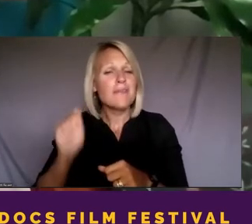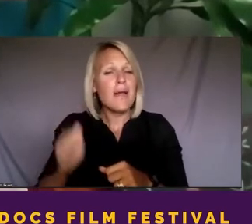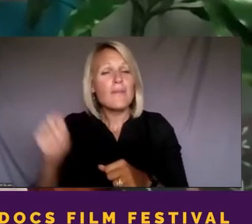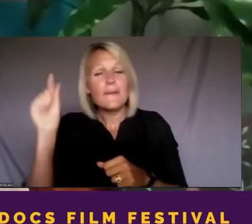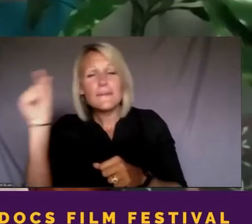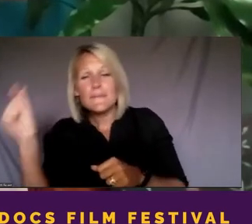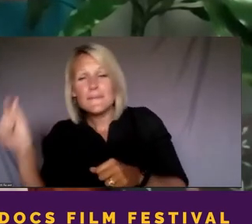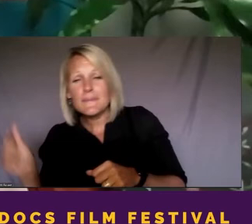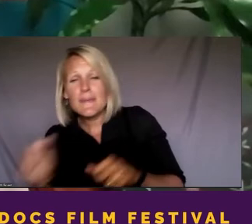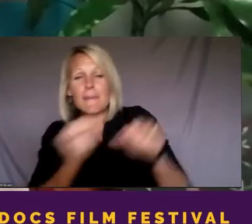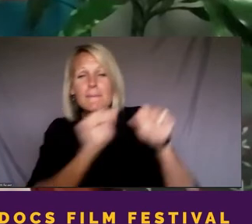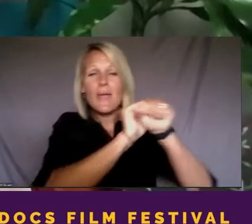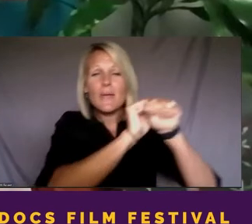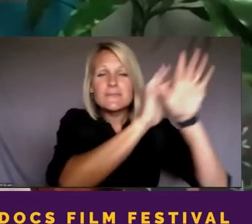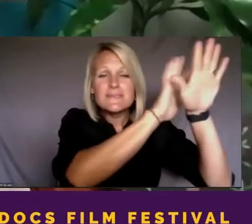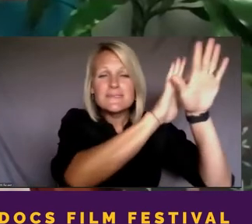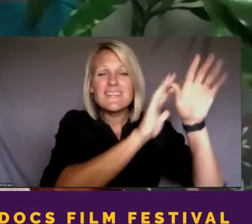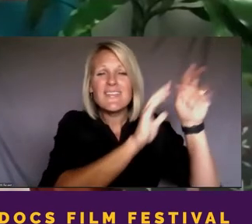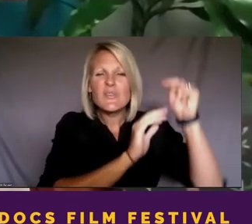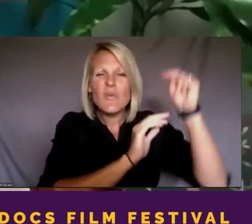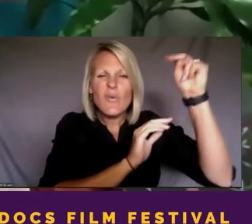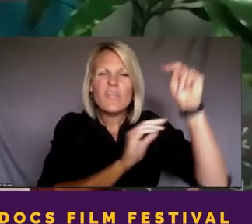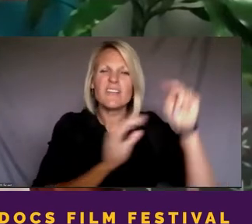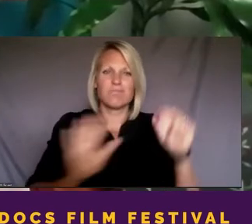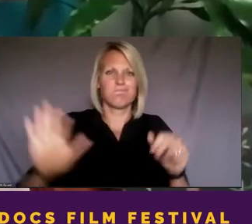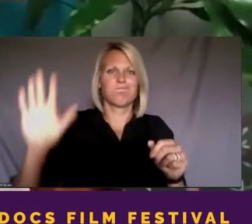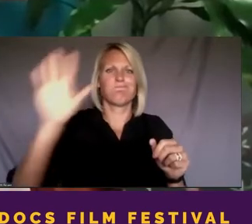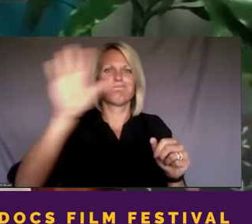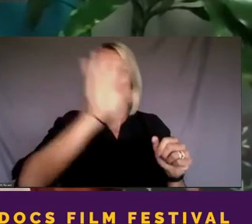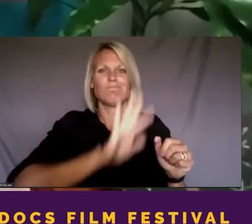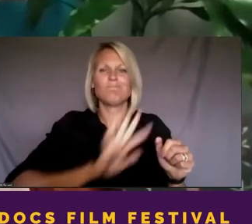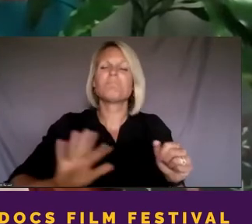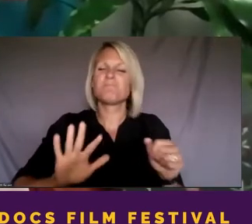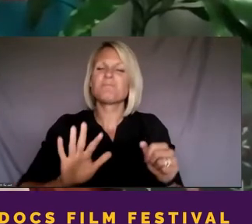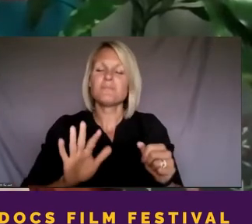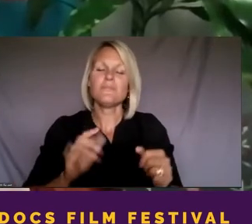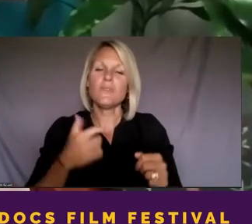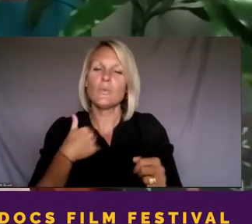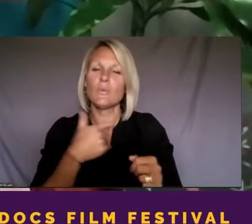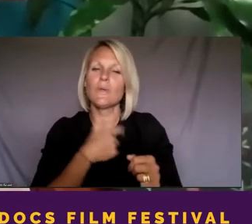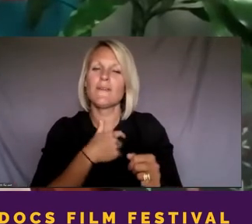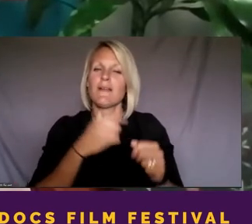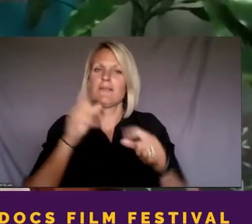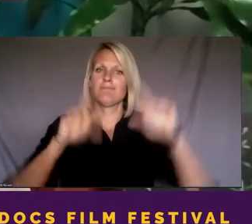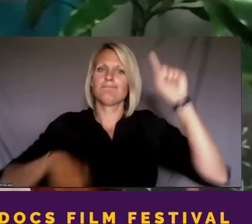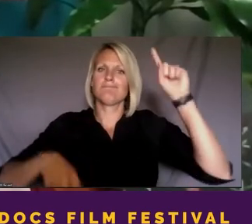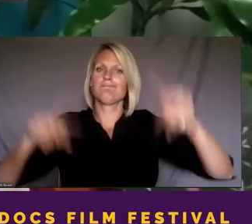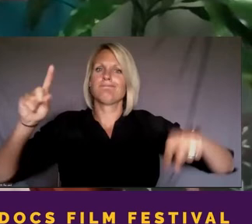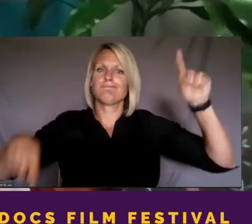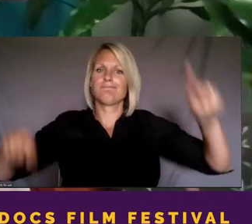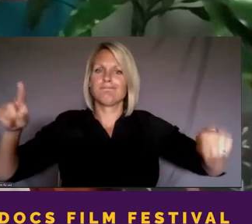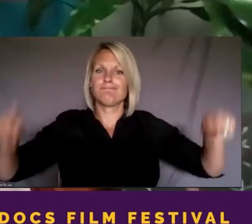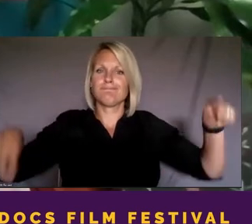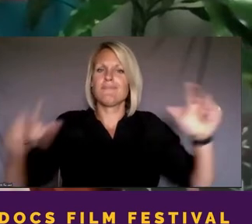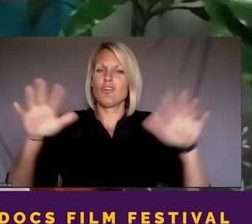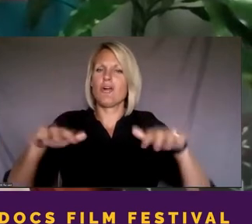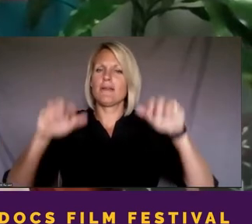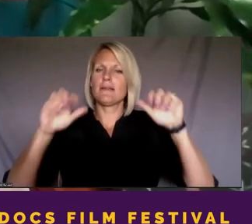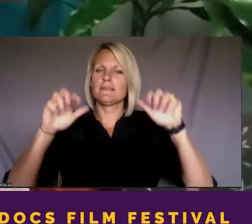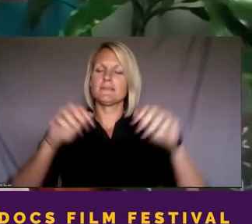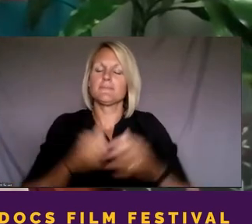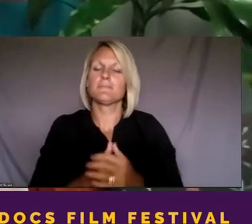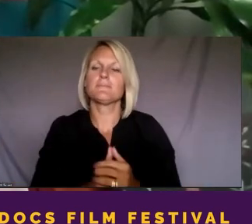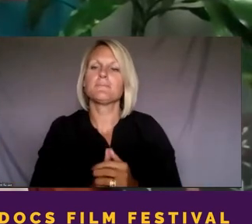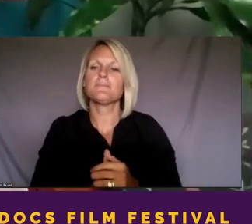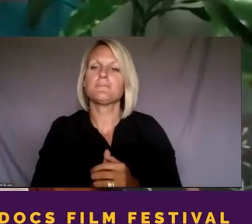mountains in the North. So we have a very wide-ranging audience. And so